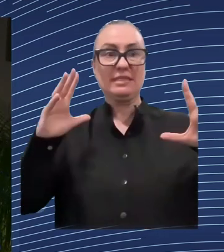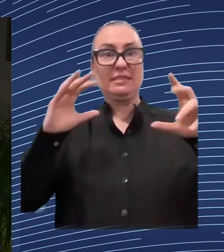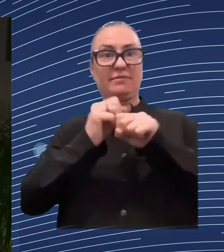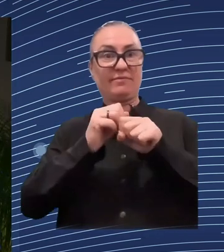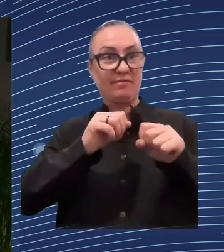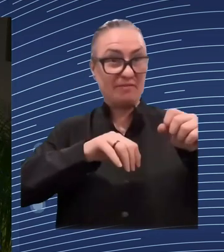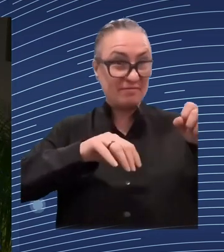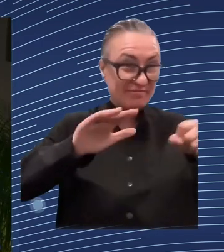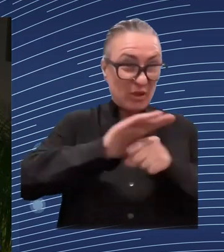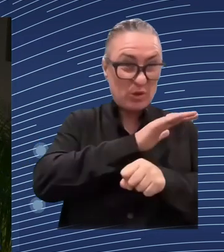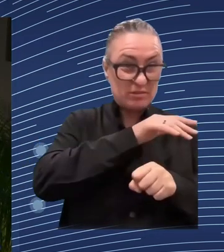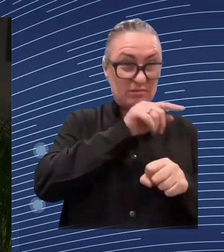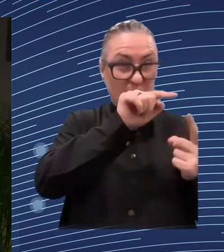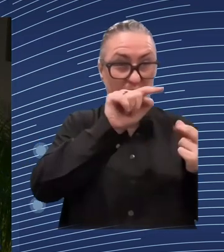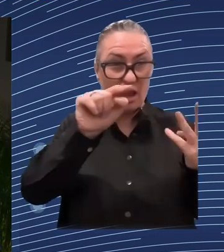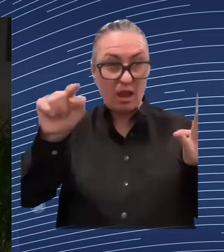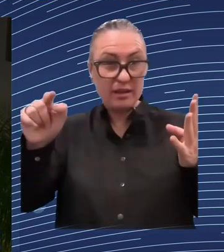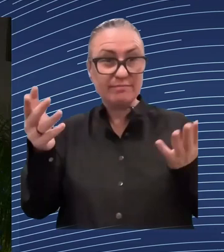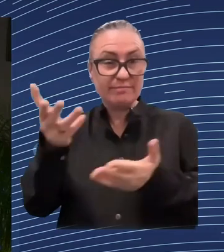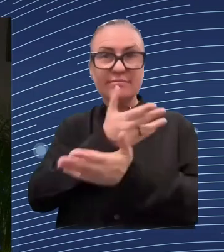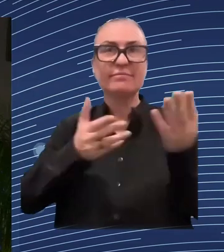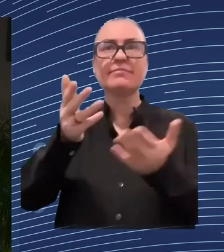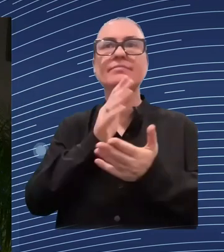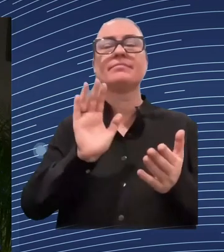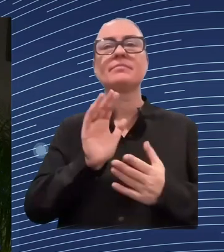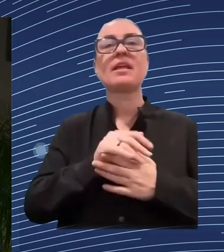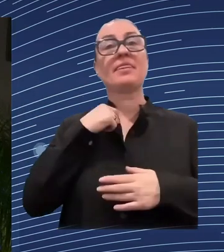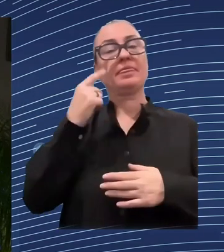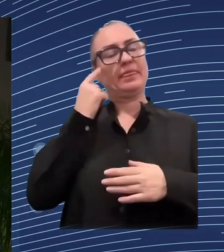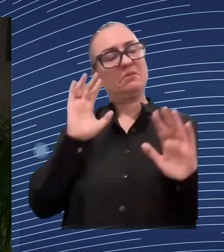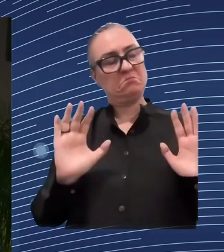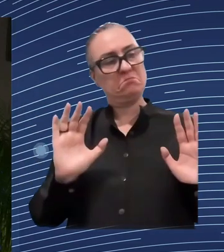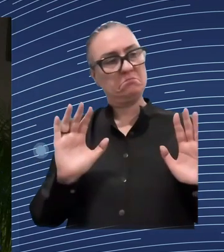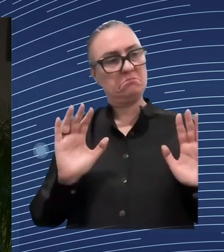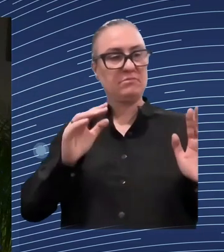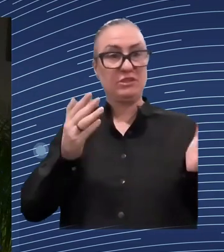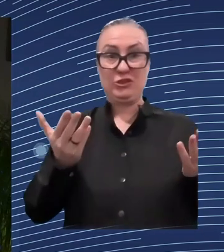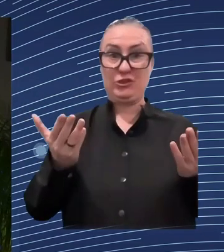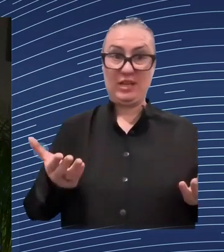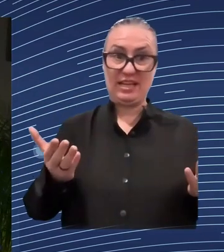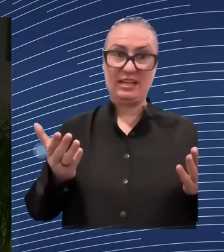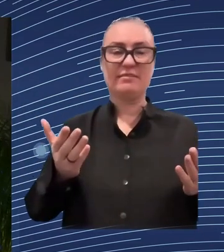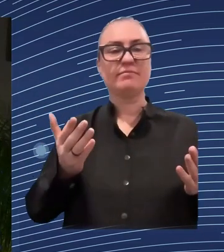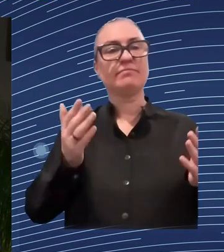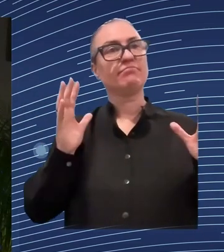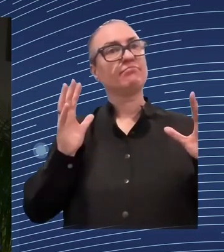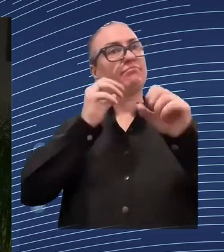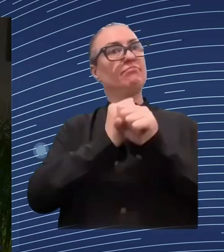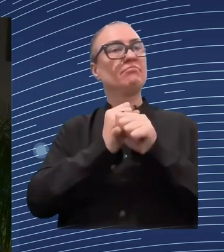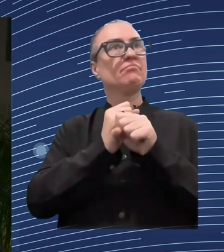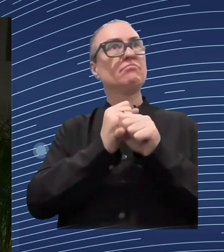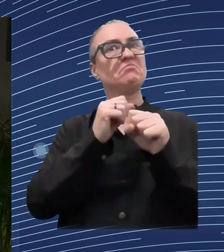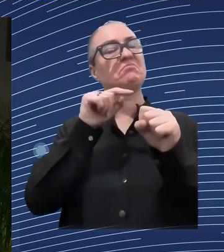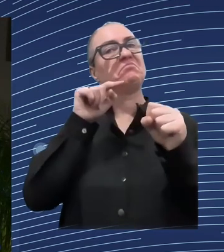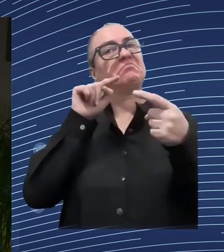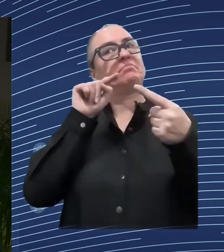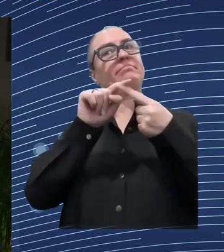be enacted, and some of them are being enacted in the member states or around the world.